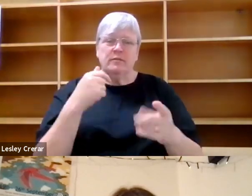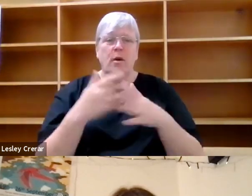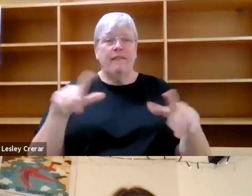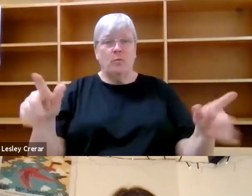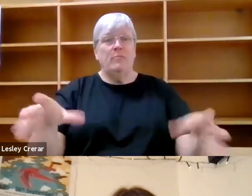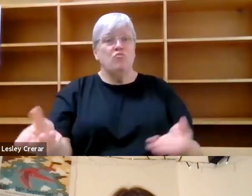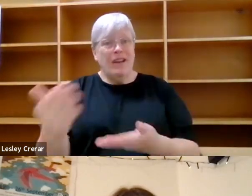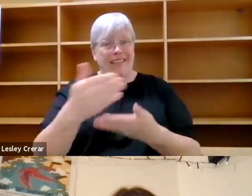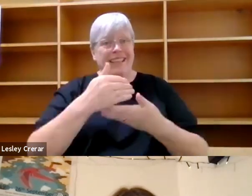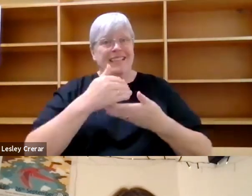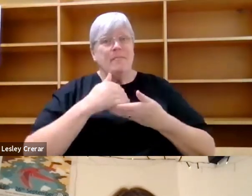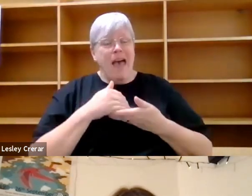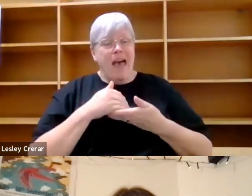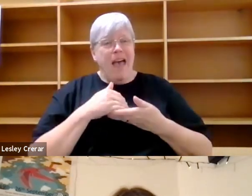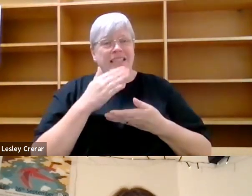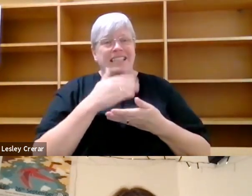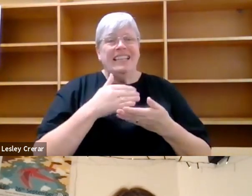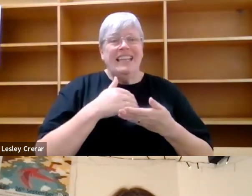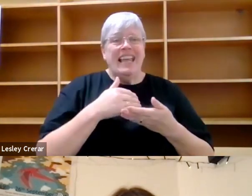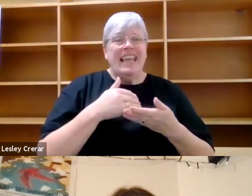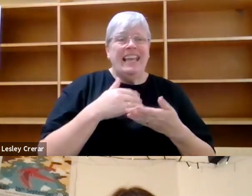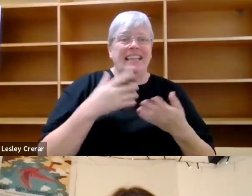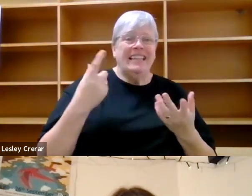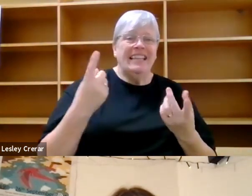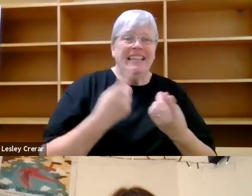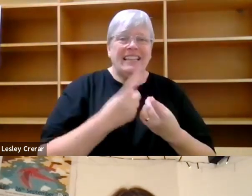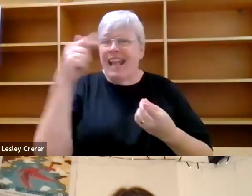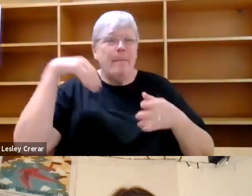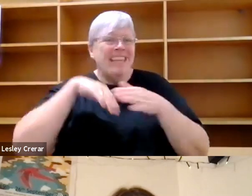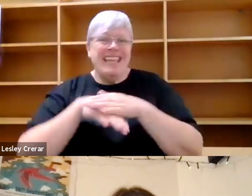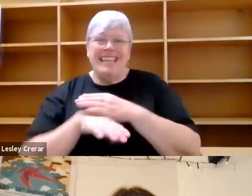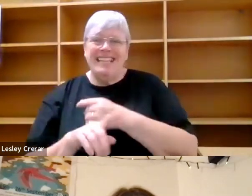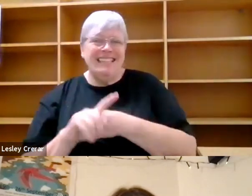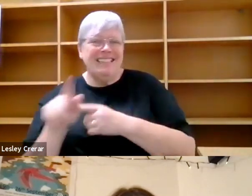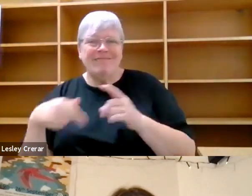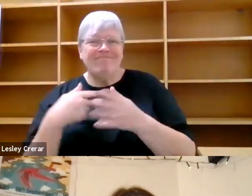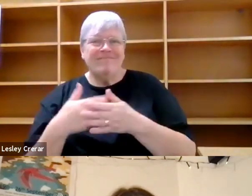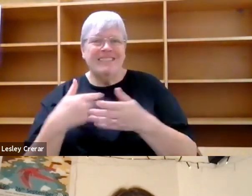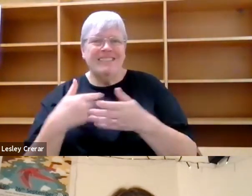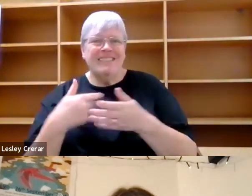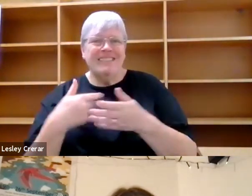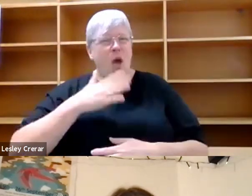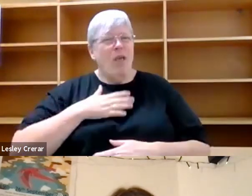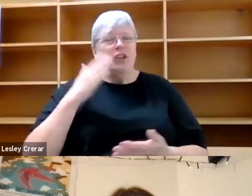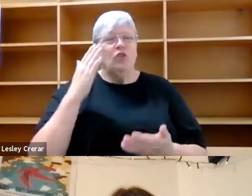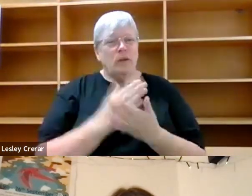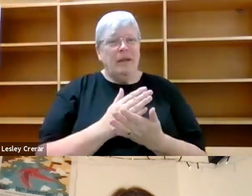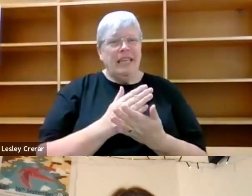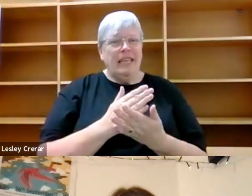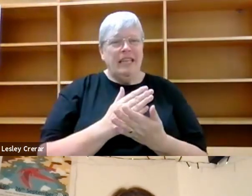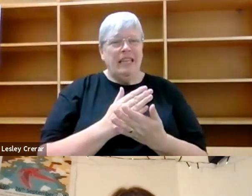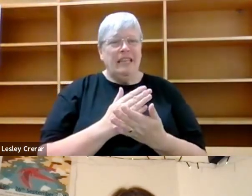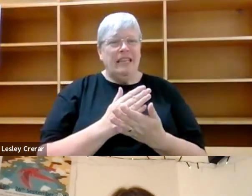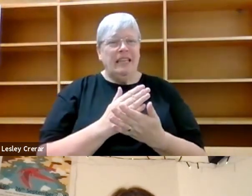connecting to the world when I can't be in it or I can't be in it in the ways that I would like to be. Um, you know, was brought up climbing